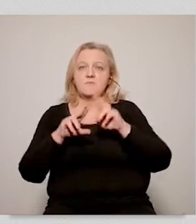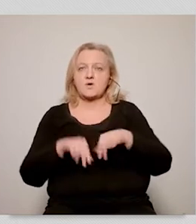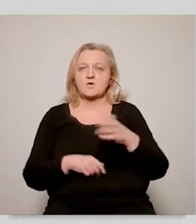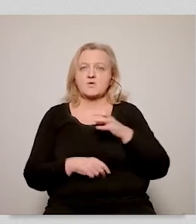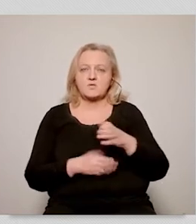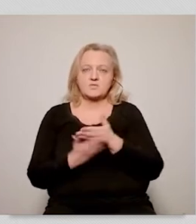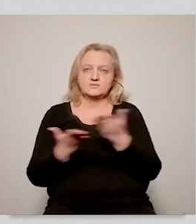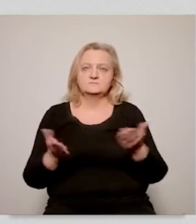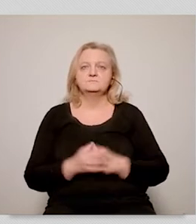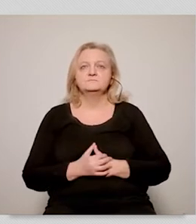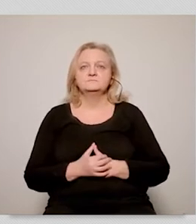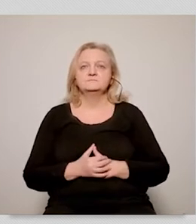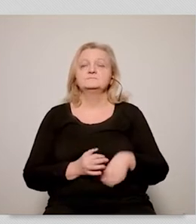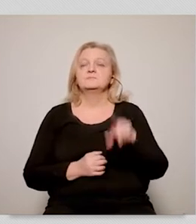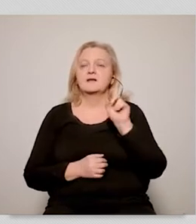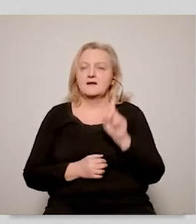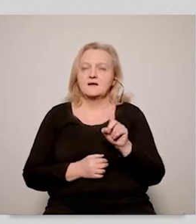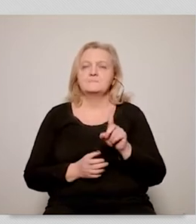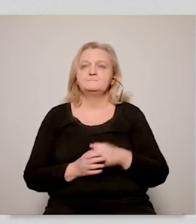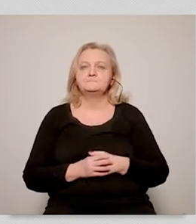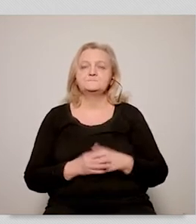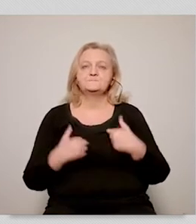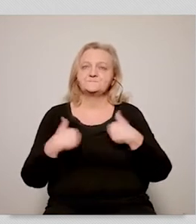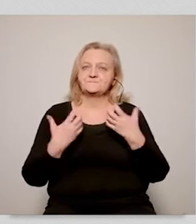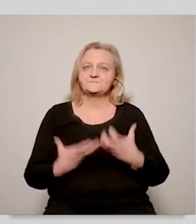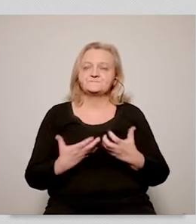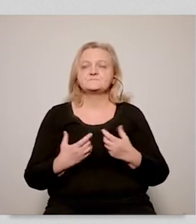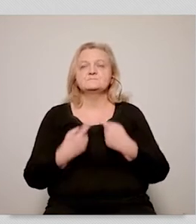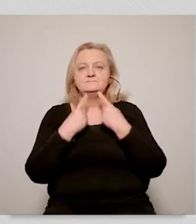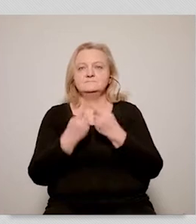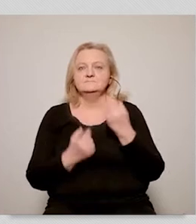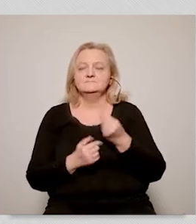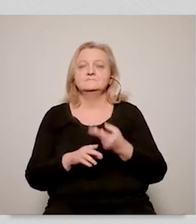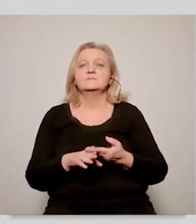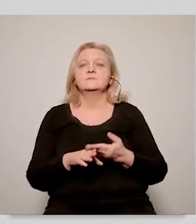director of the Think Tank Counterpoint. And I'm going to introduce the other guests soon.